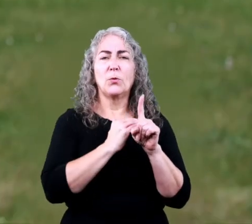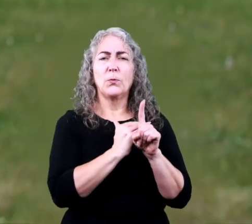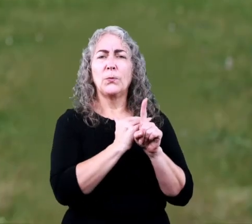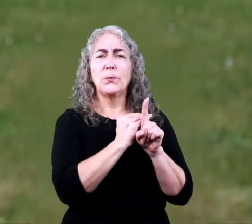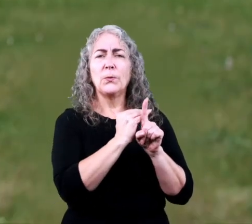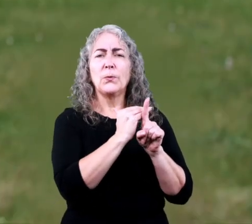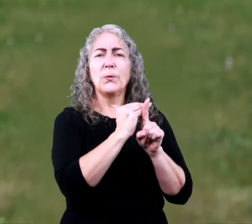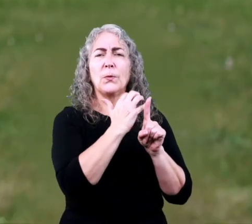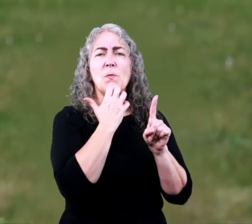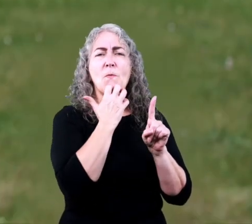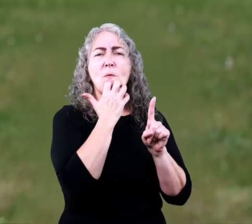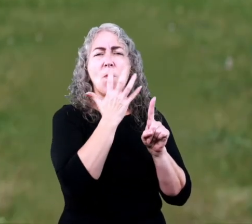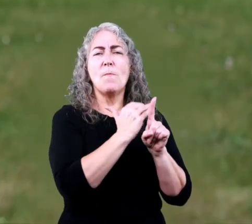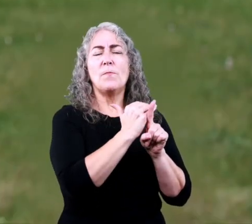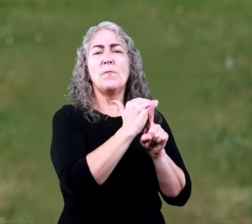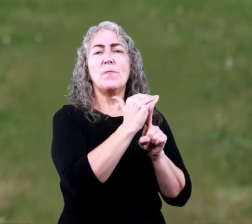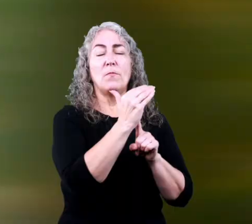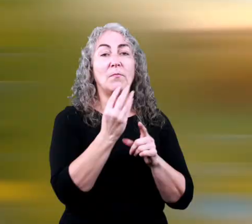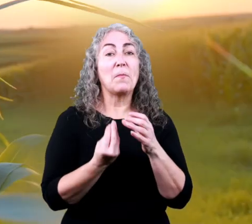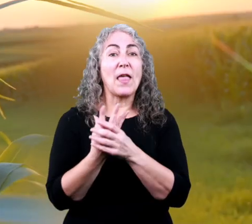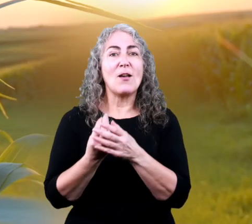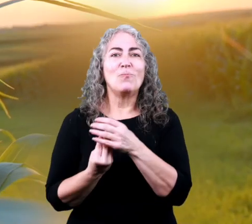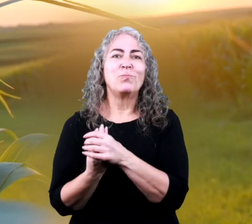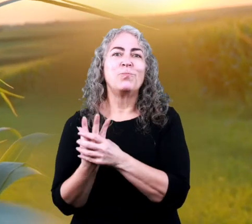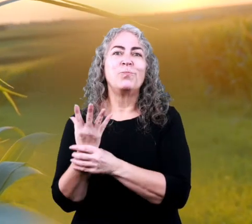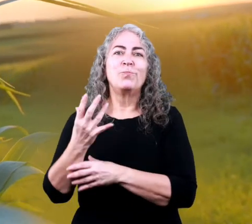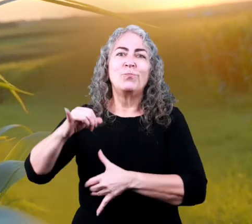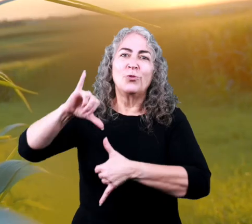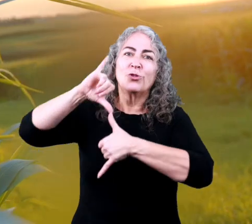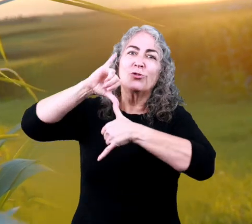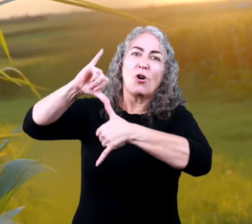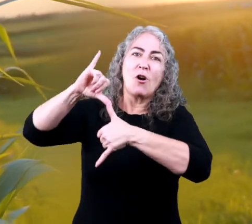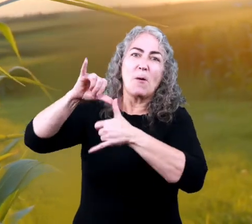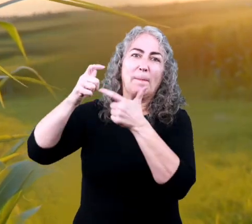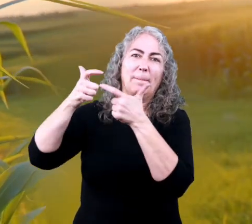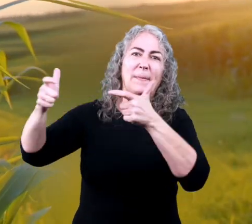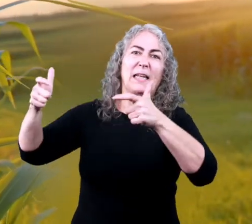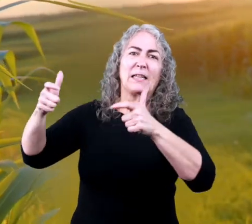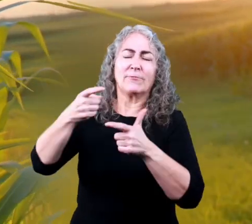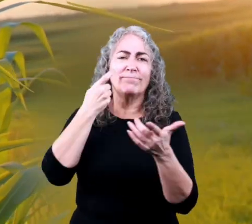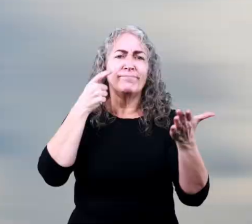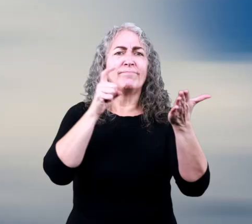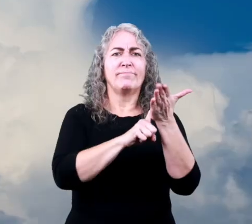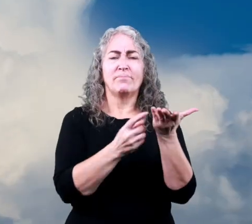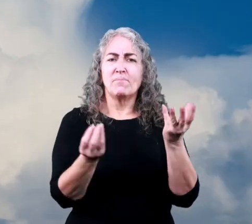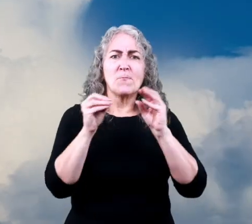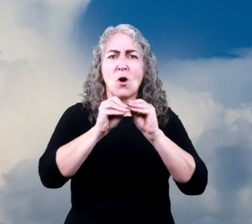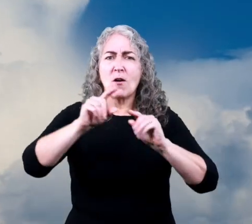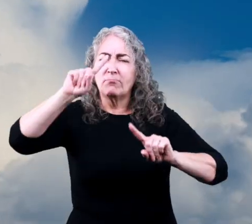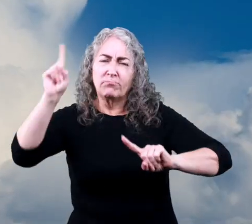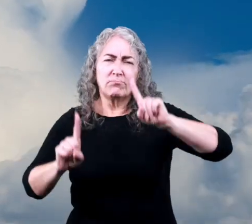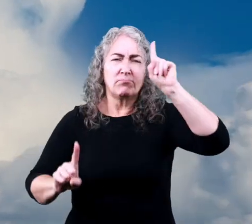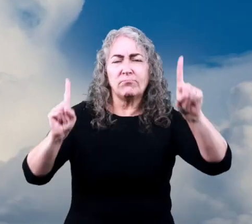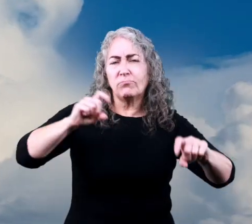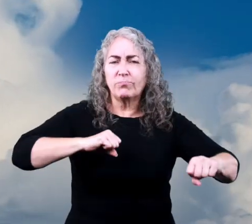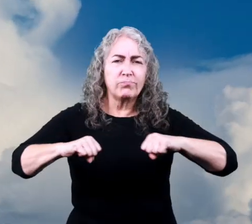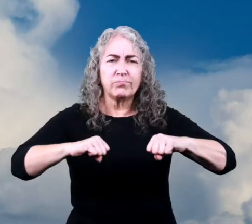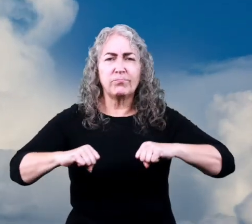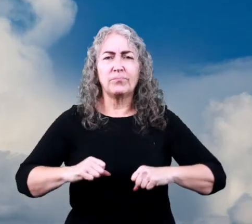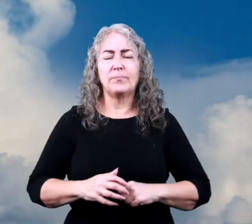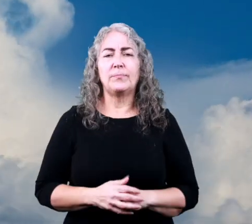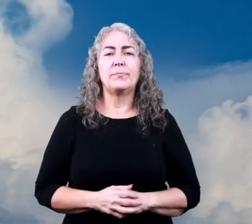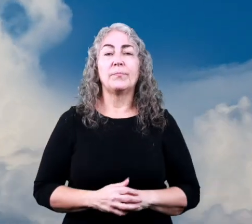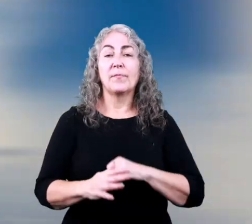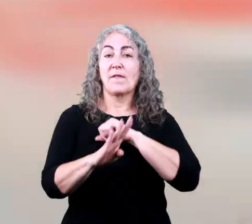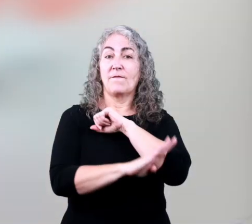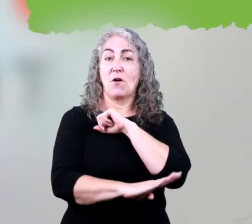time when temperatures start heating up, crops grow taller and bigger, and you might notice more thunderstorms